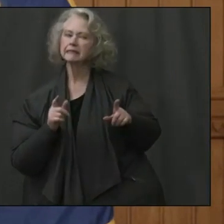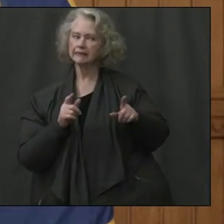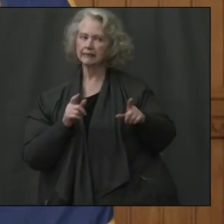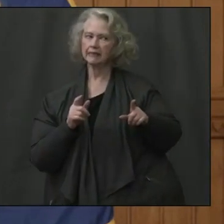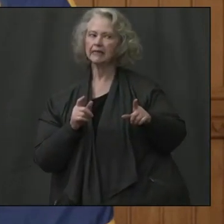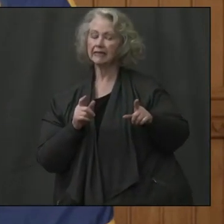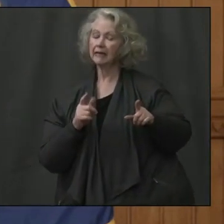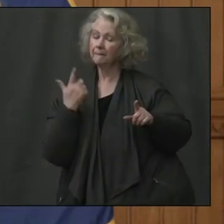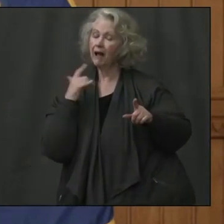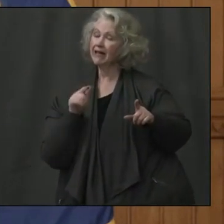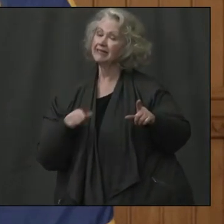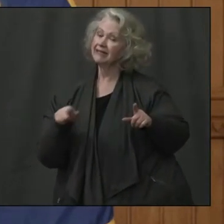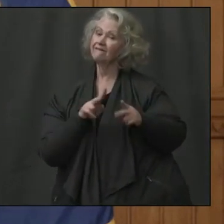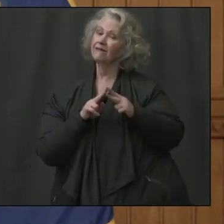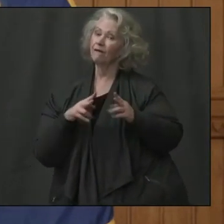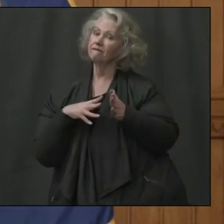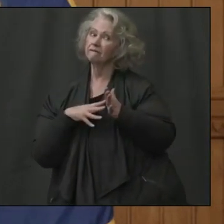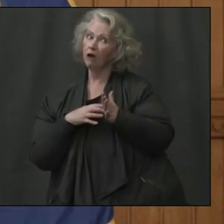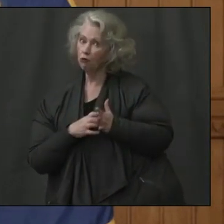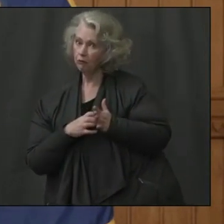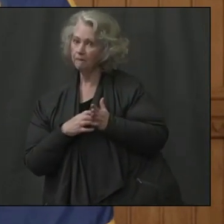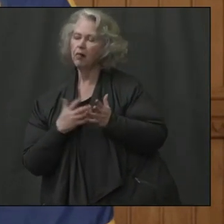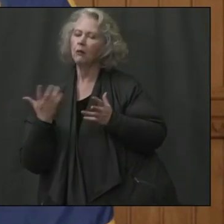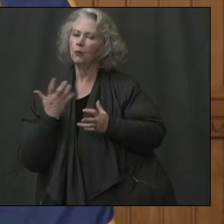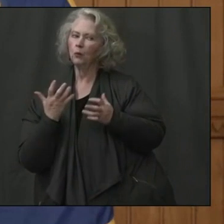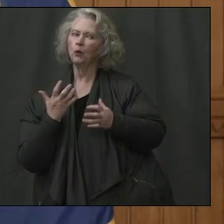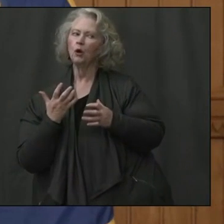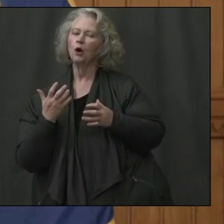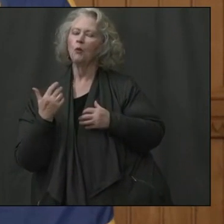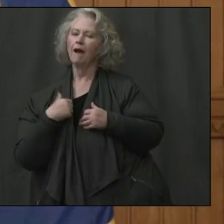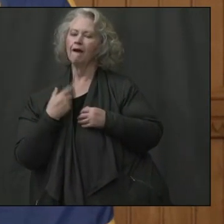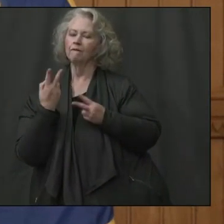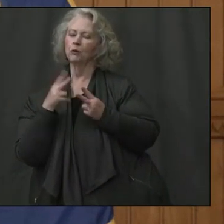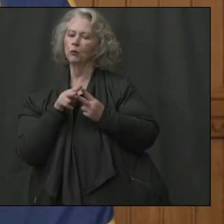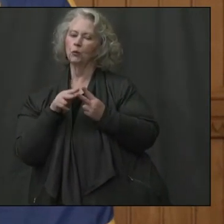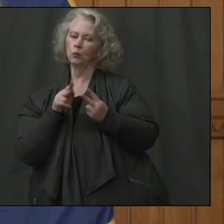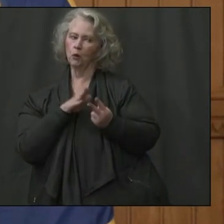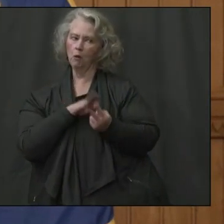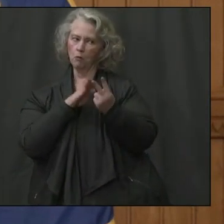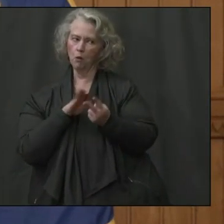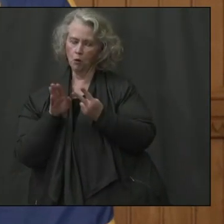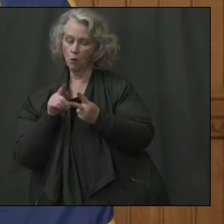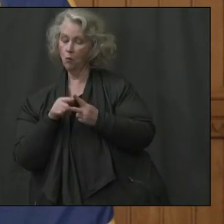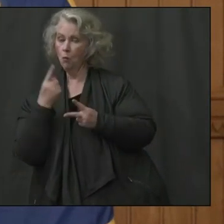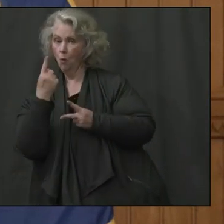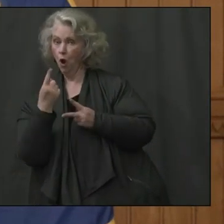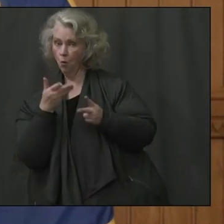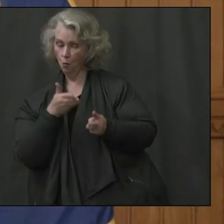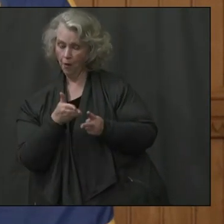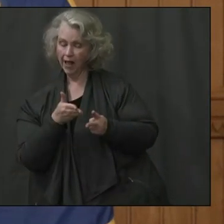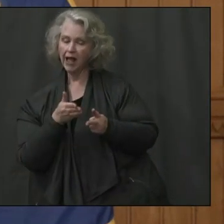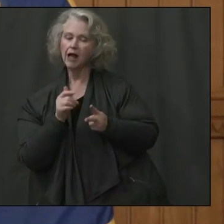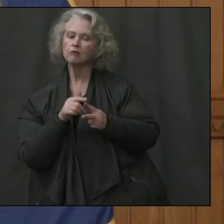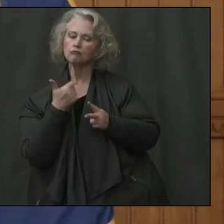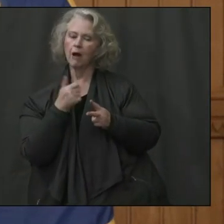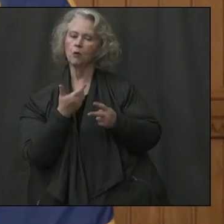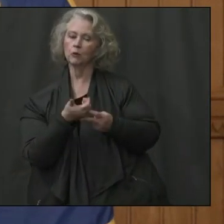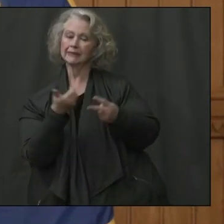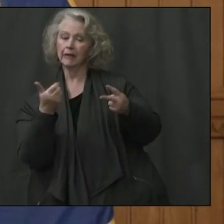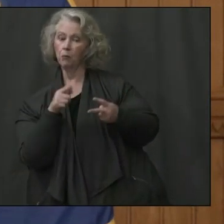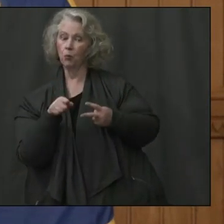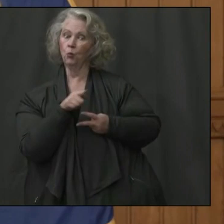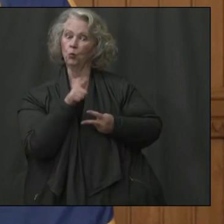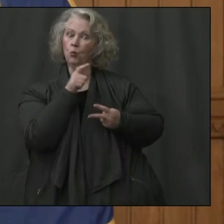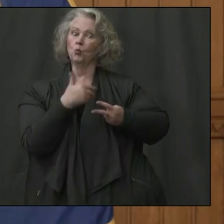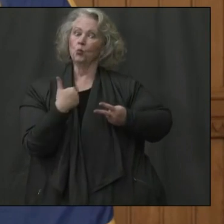most vulnerable population, right now we have like a, basically a two-prong approach. One of the things that we're really trying to do is to separate the COVID